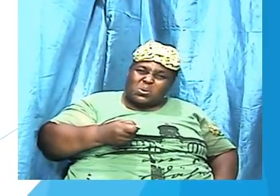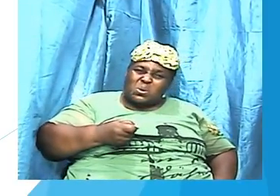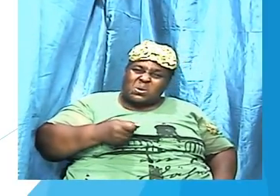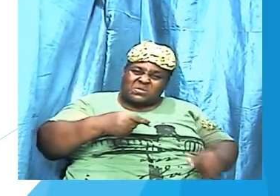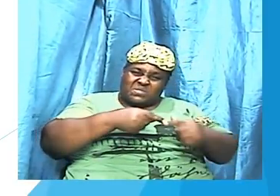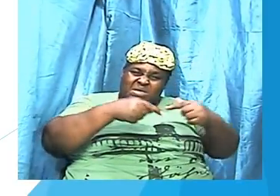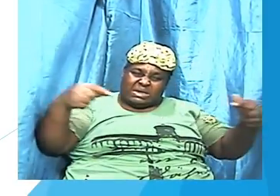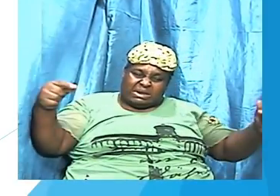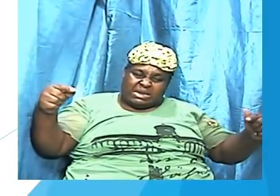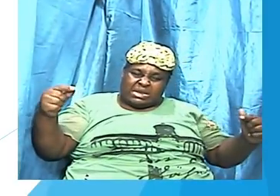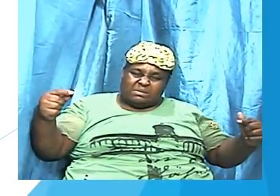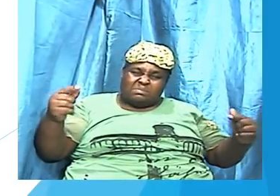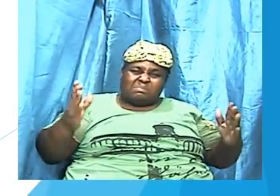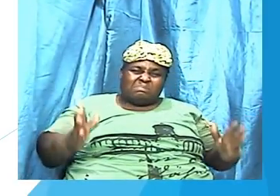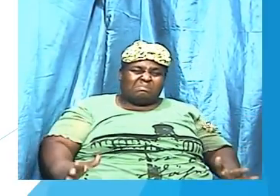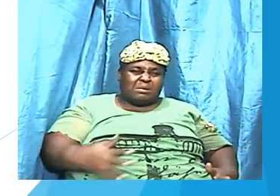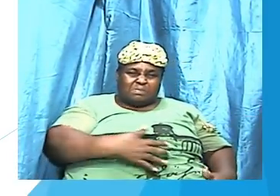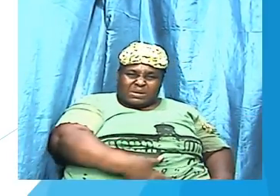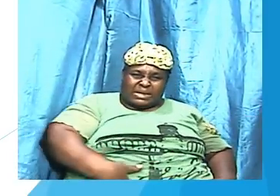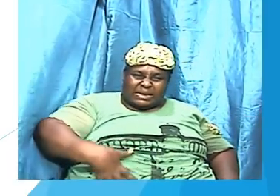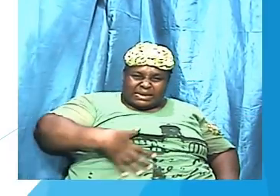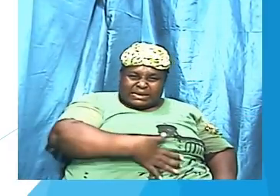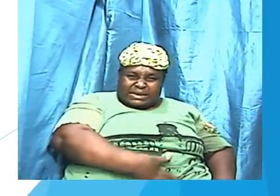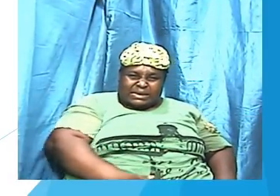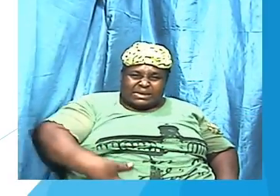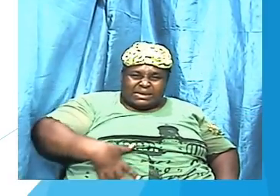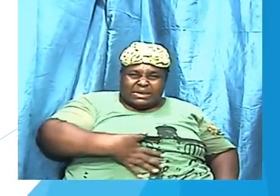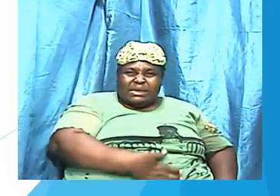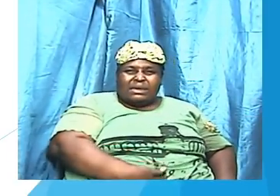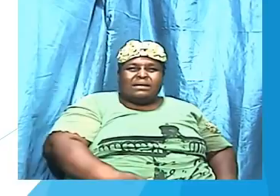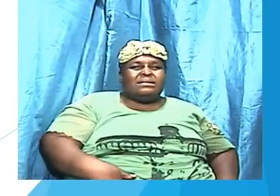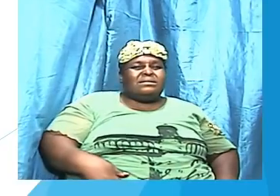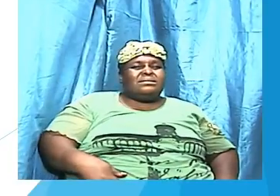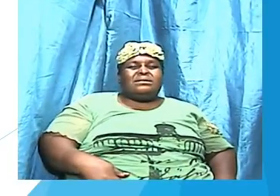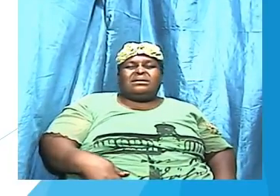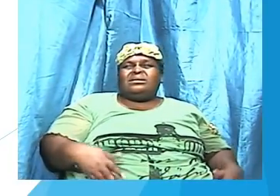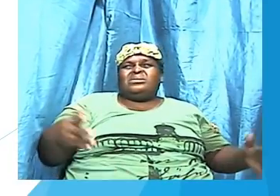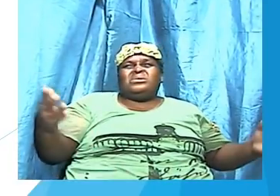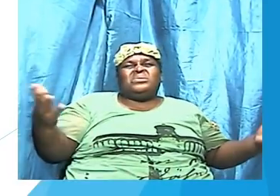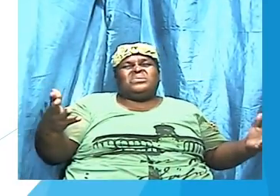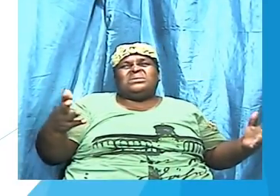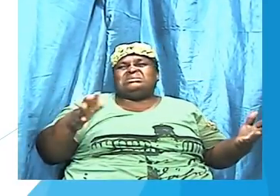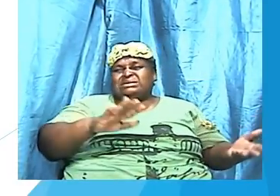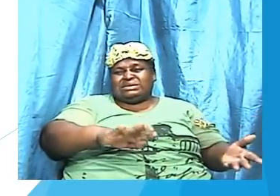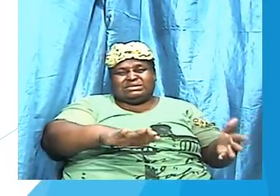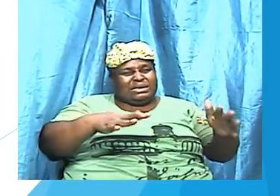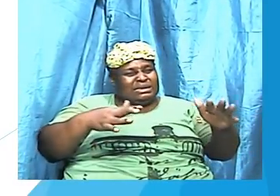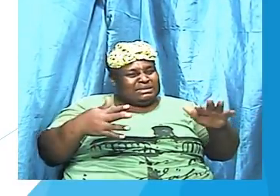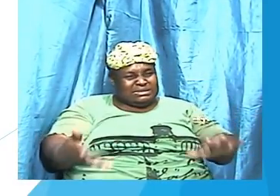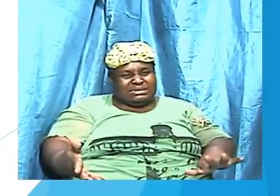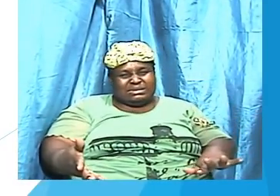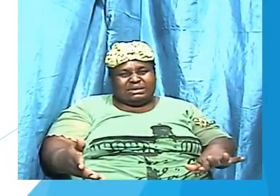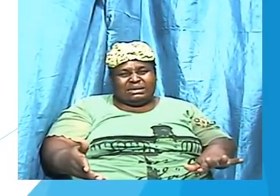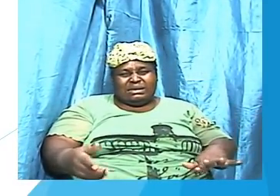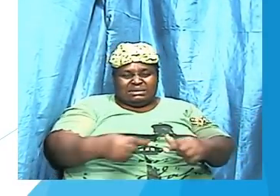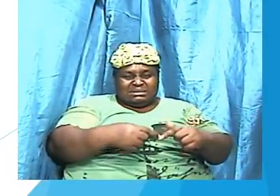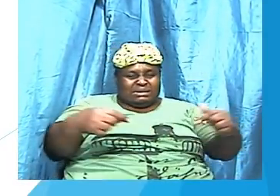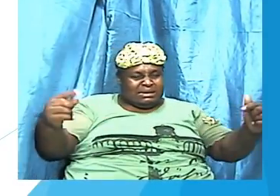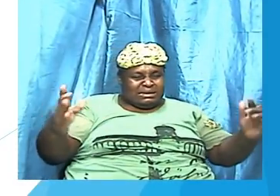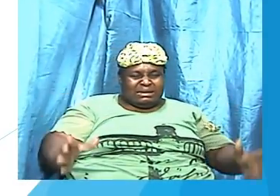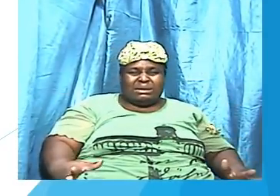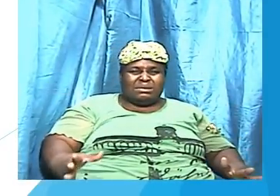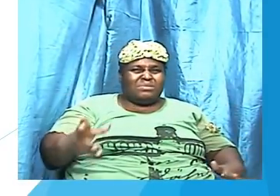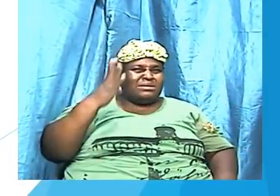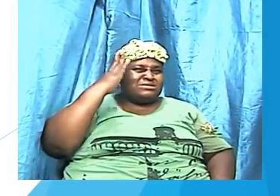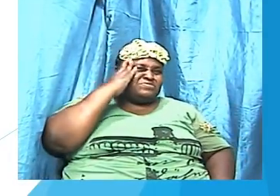from his body and what a terrible death he would experience